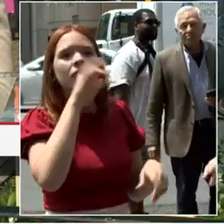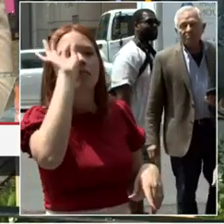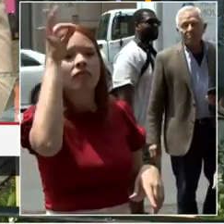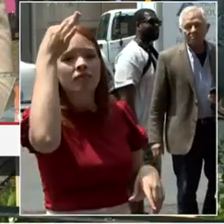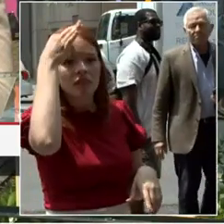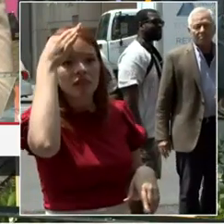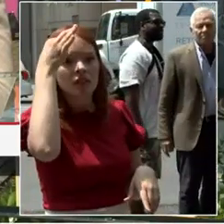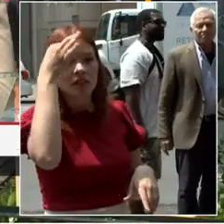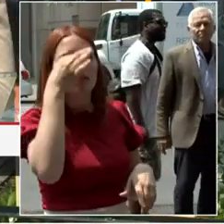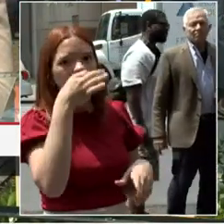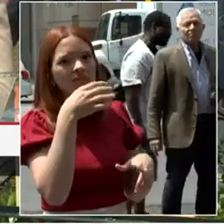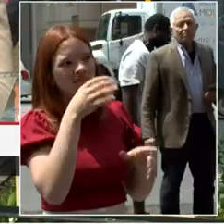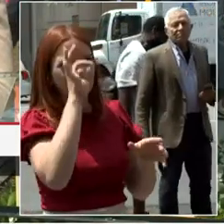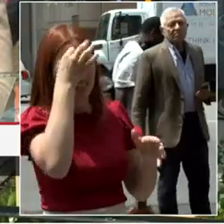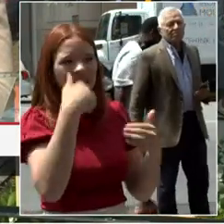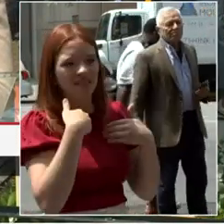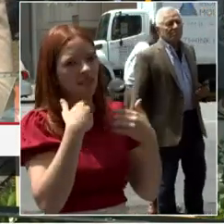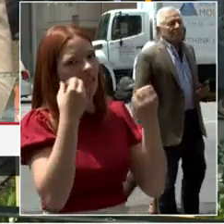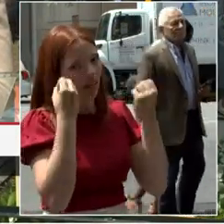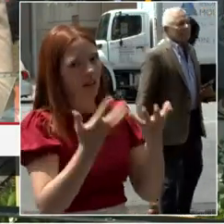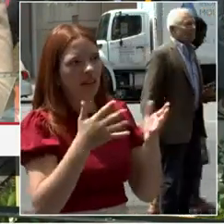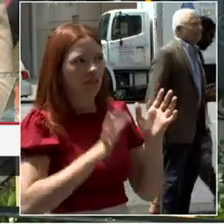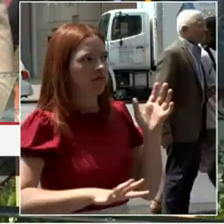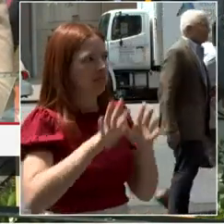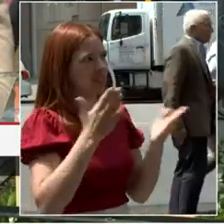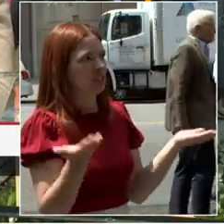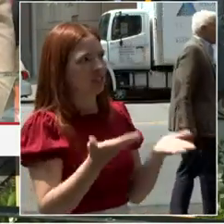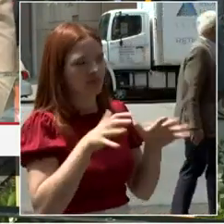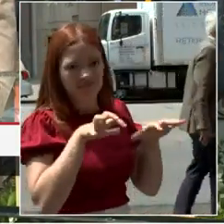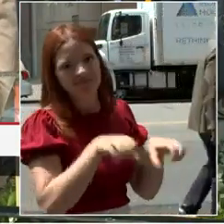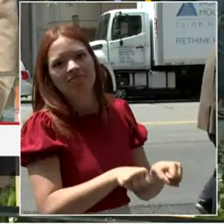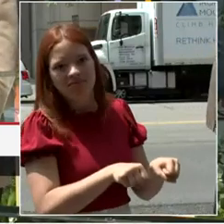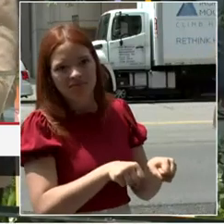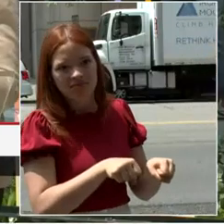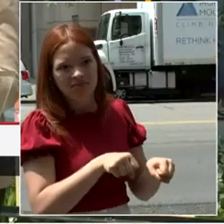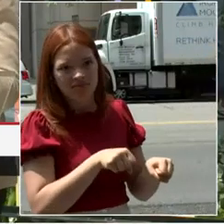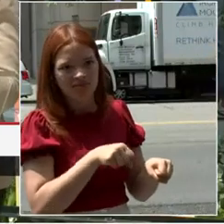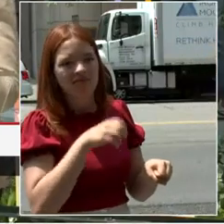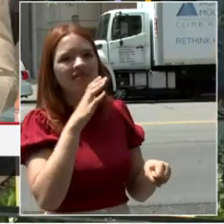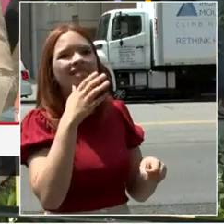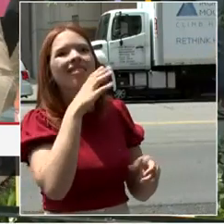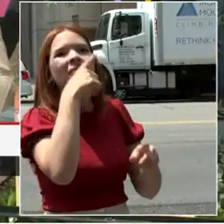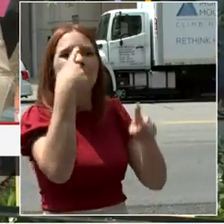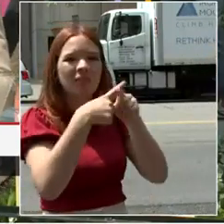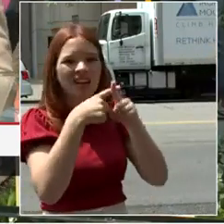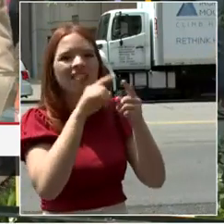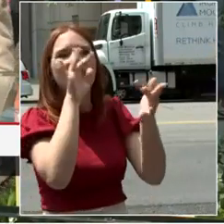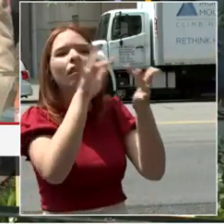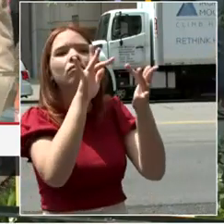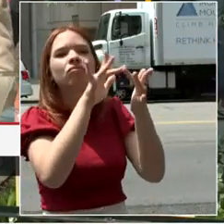following closely the new directive that the Office of Budget,